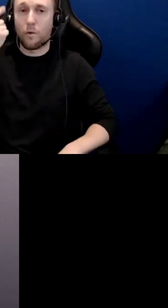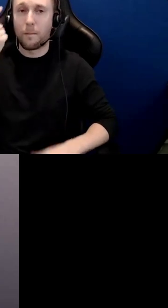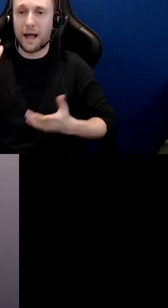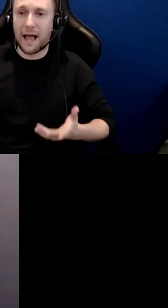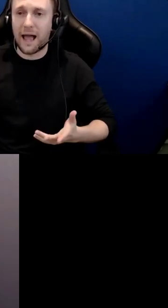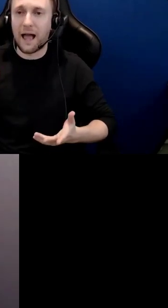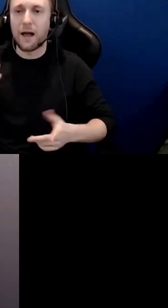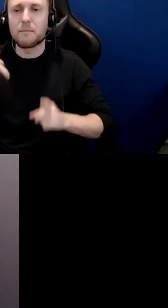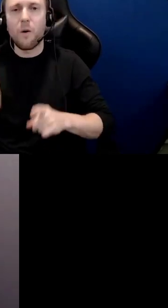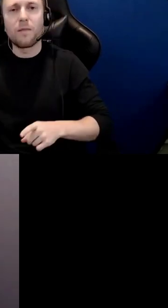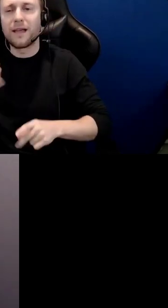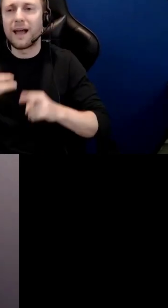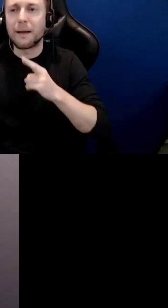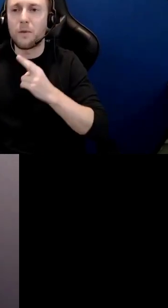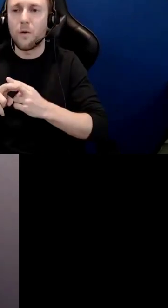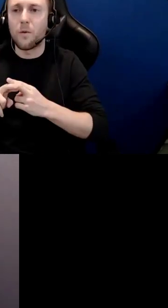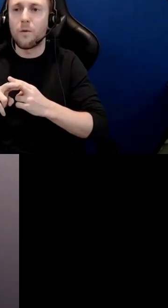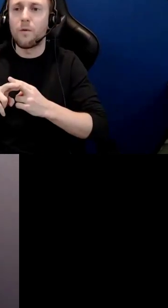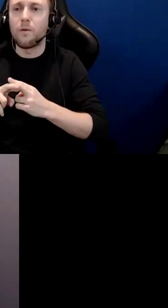poll please